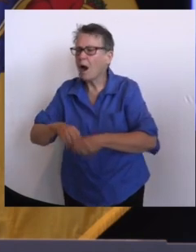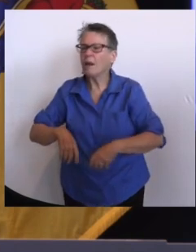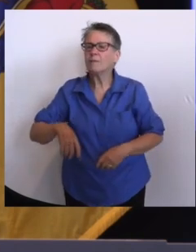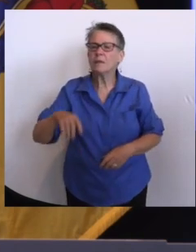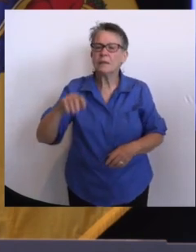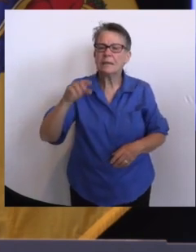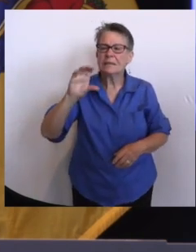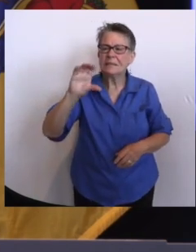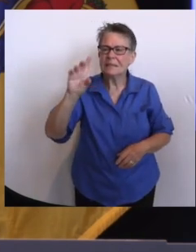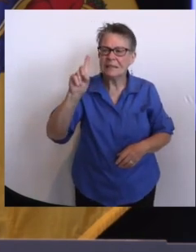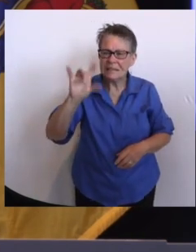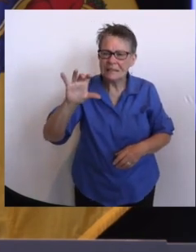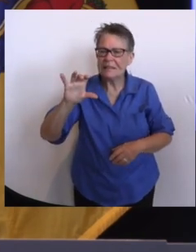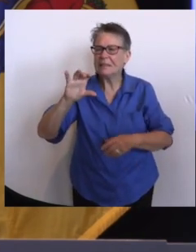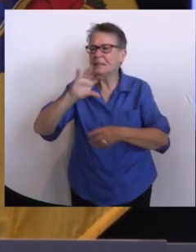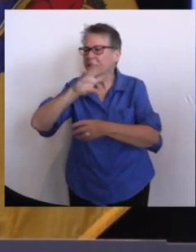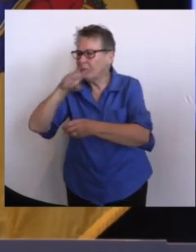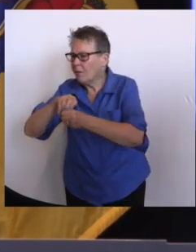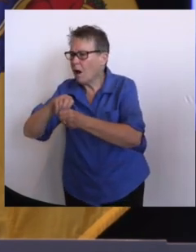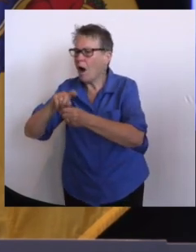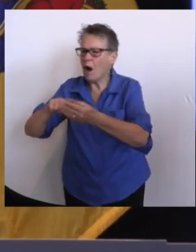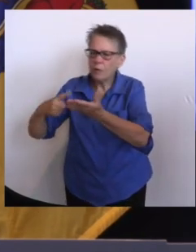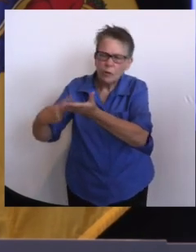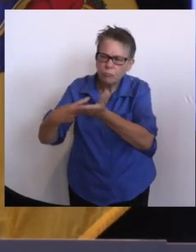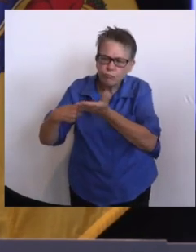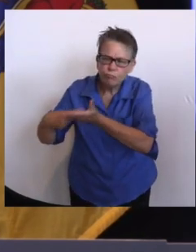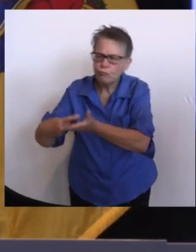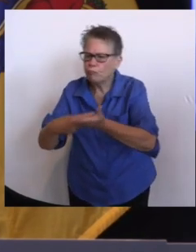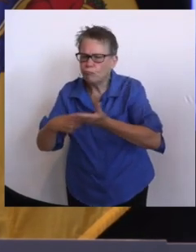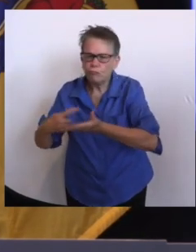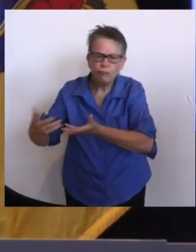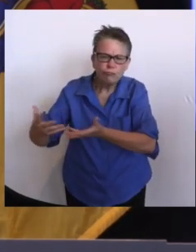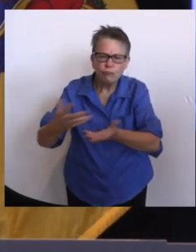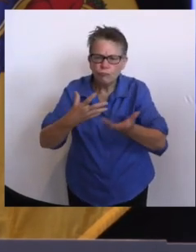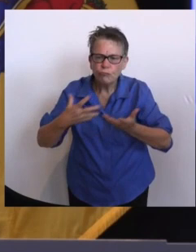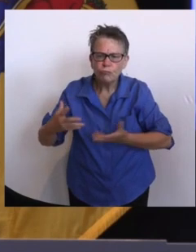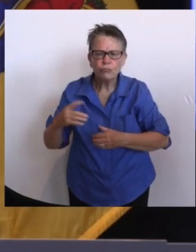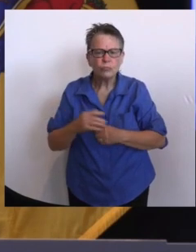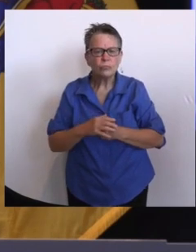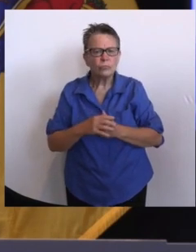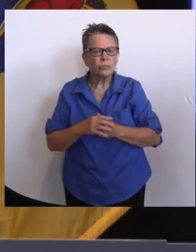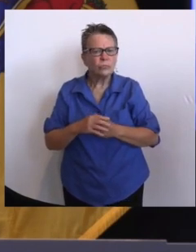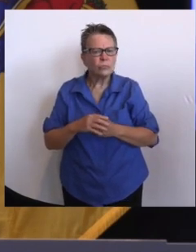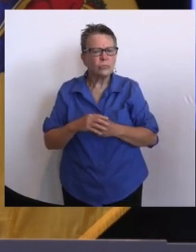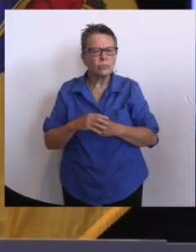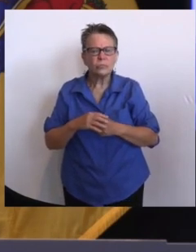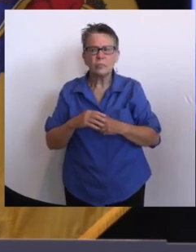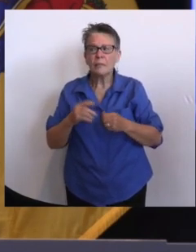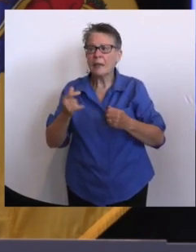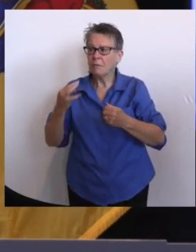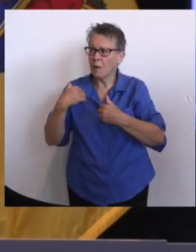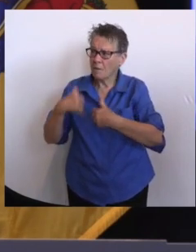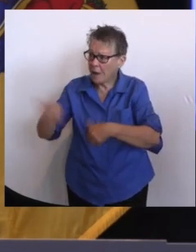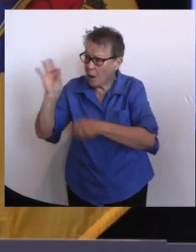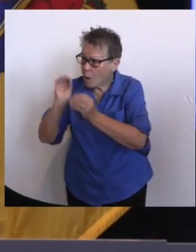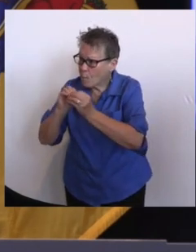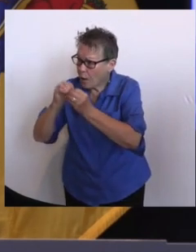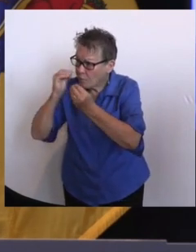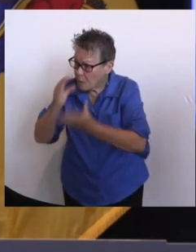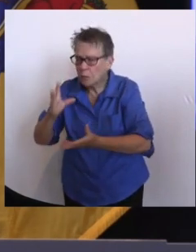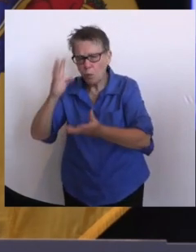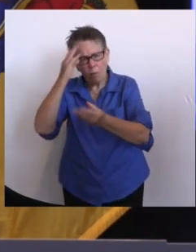Alex, how are you? Good afternoon. How are you? Good afternoon. Uh, for Dr. Liveschitz, at what point do you believe that COVID-19